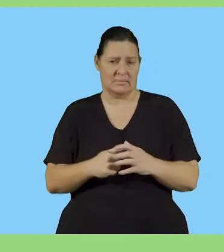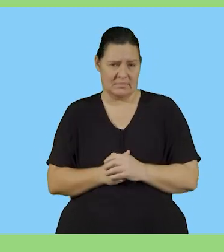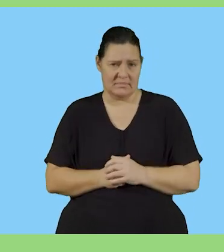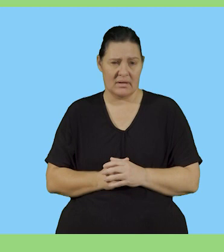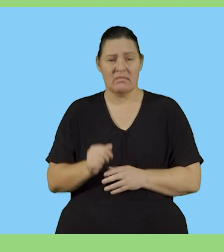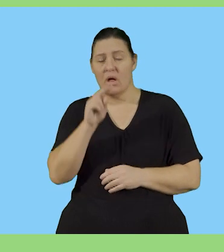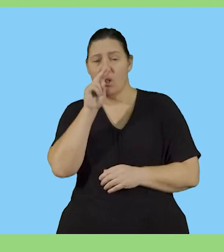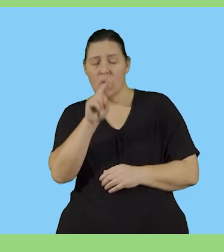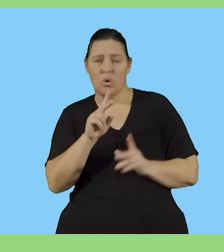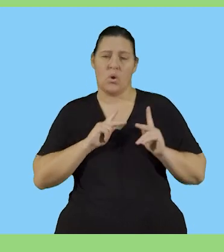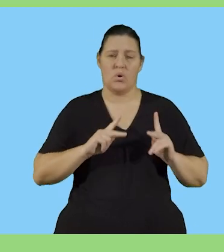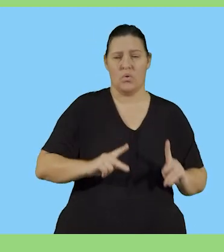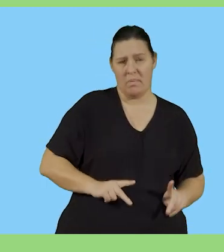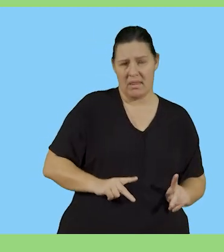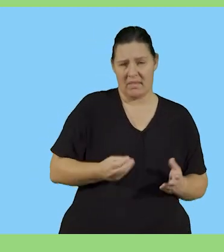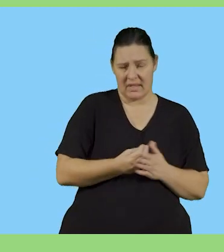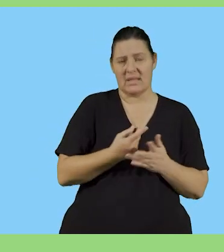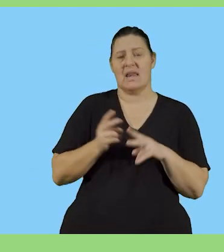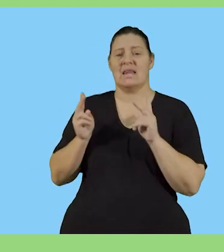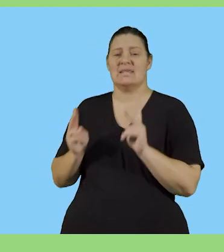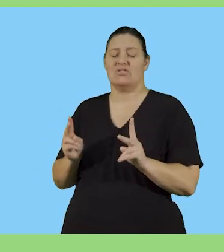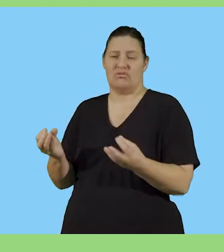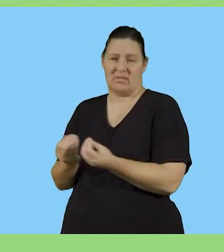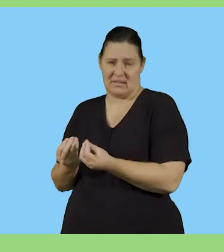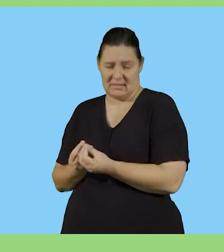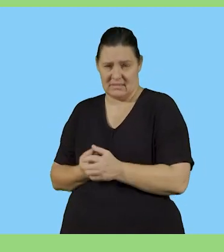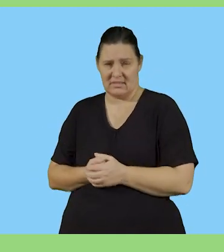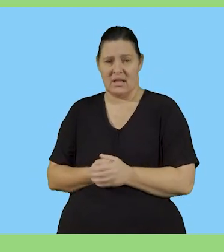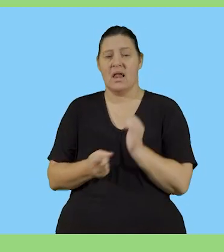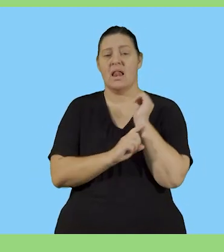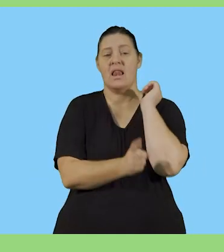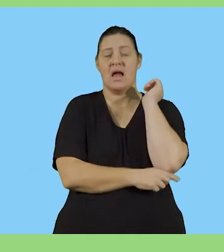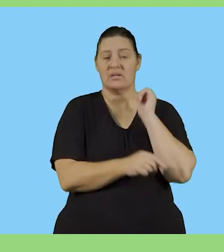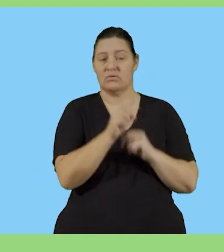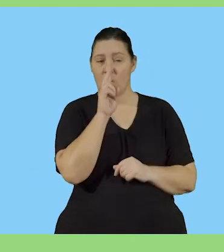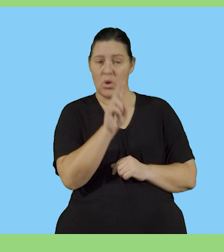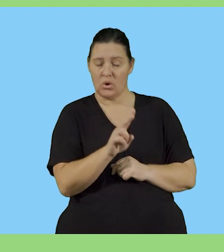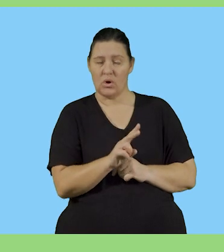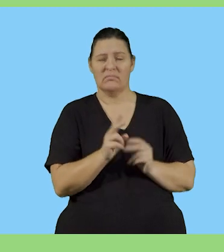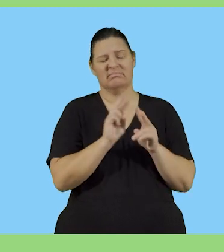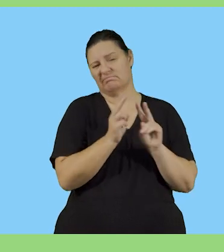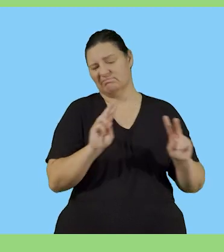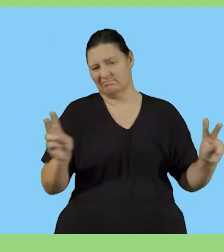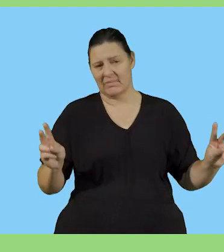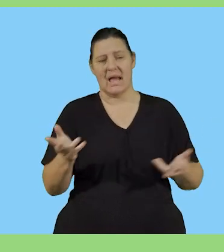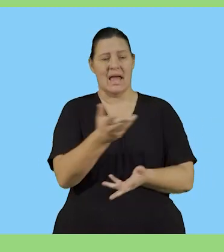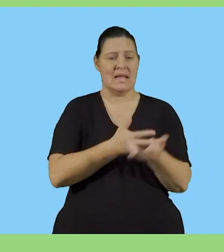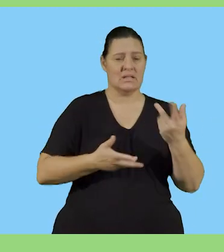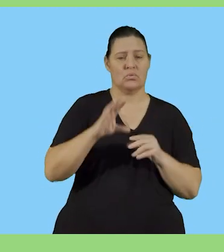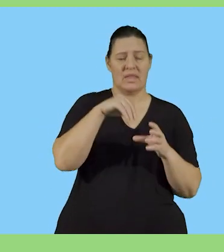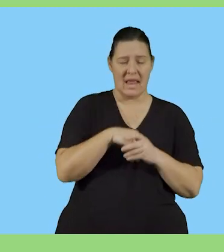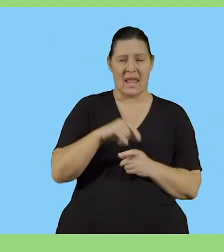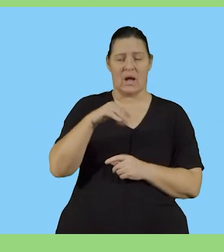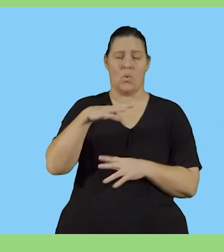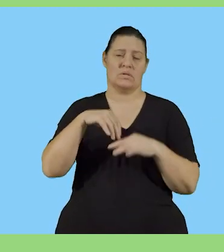There we are going to look at human factors together with natural factors. And then lastly, we are going to look at the types of interactions